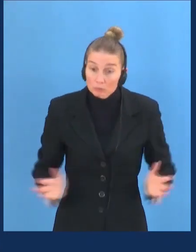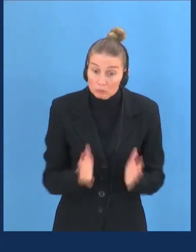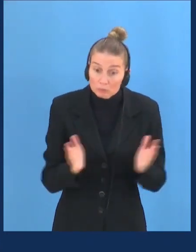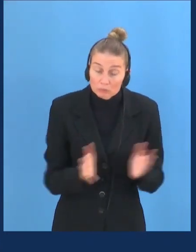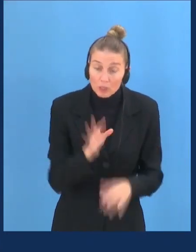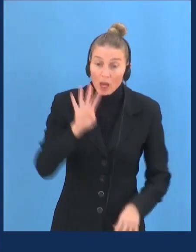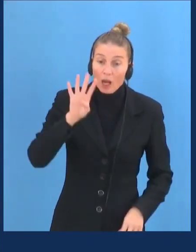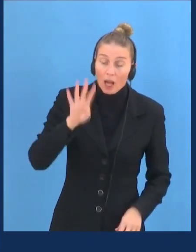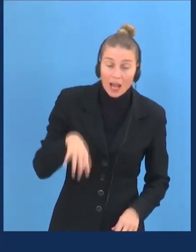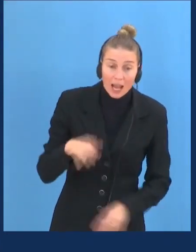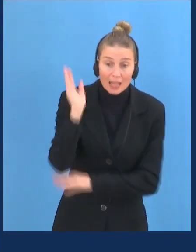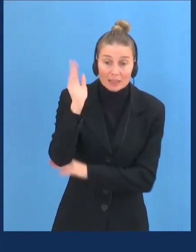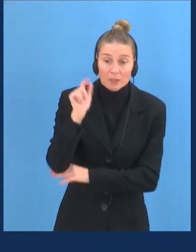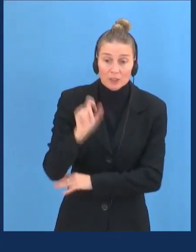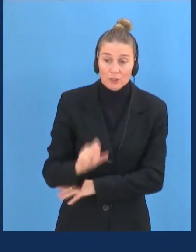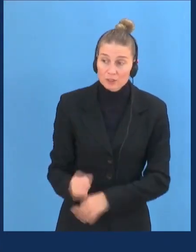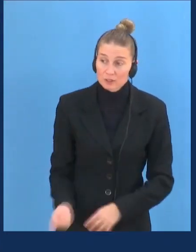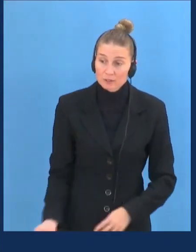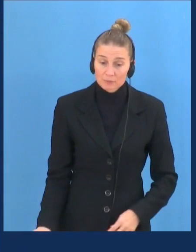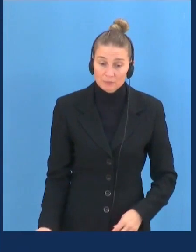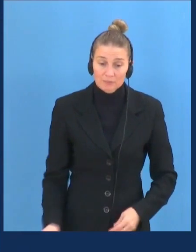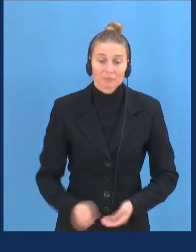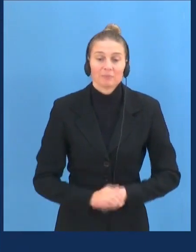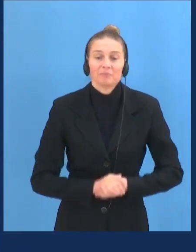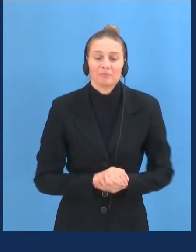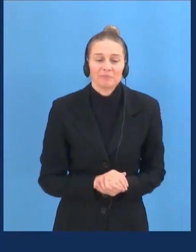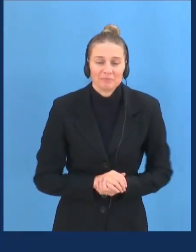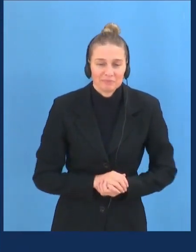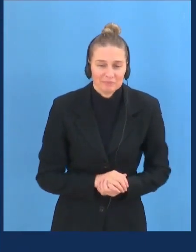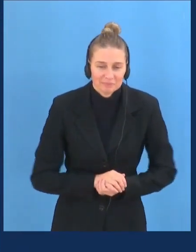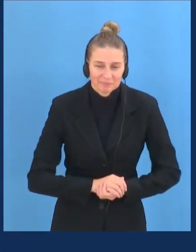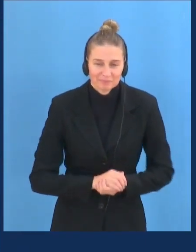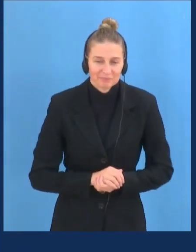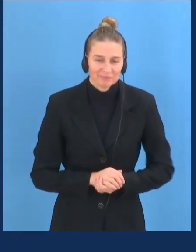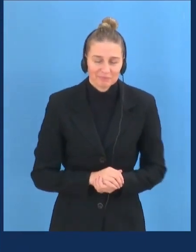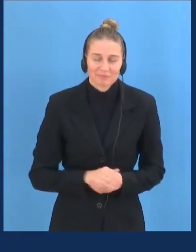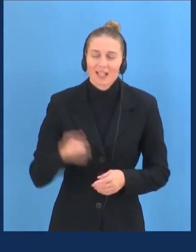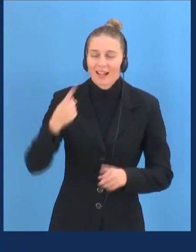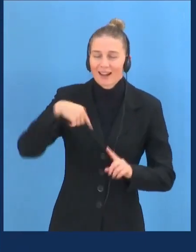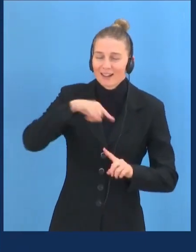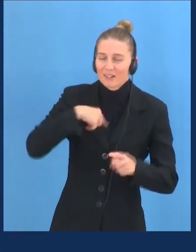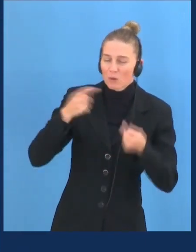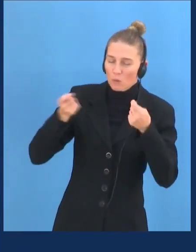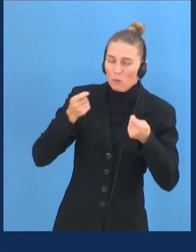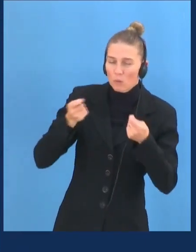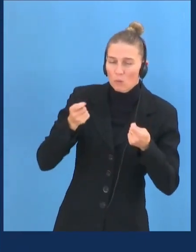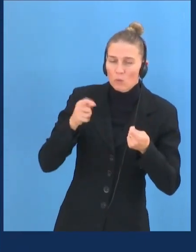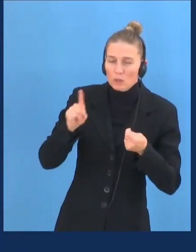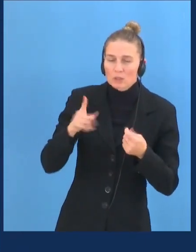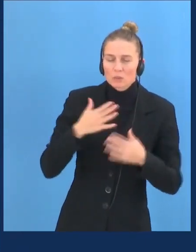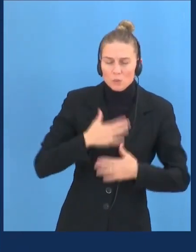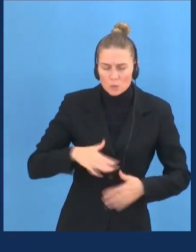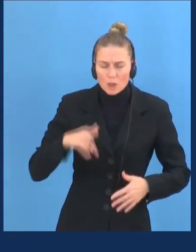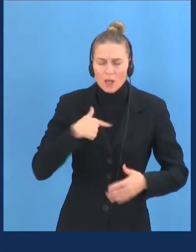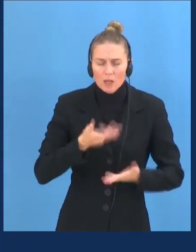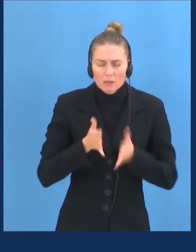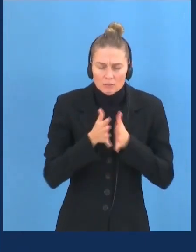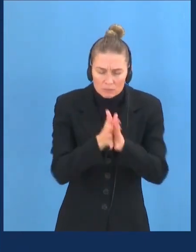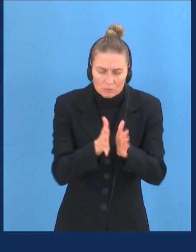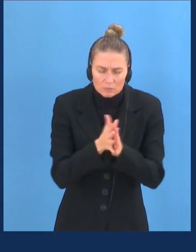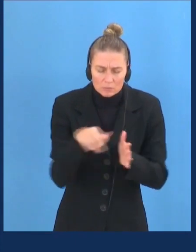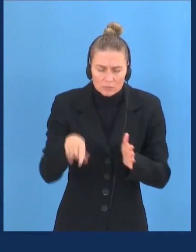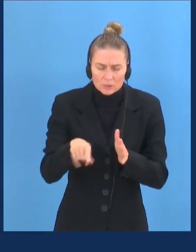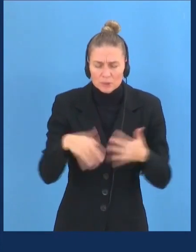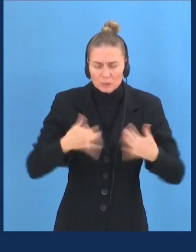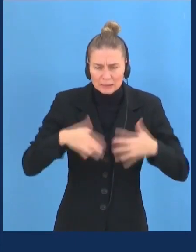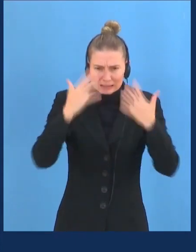Catalan speakers, one of whom is the artist that did the work above your heads. We want to express our deep concern about the hate and